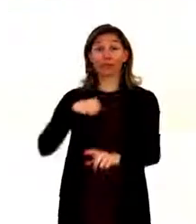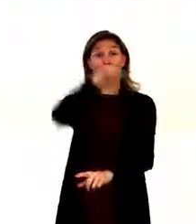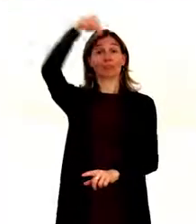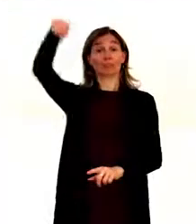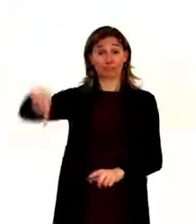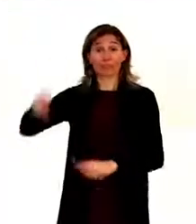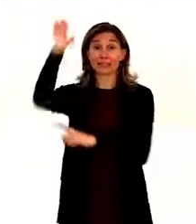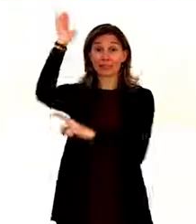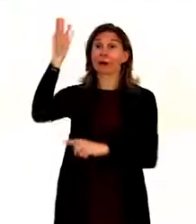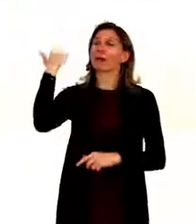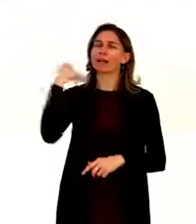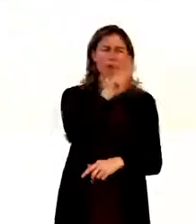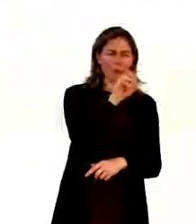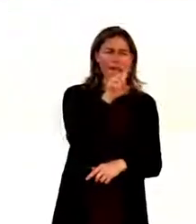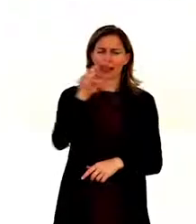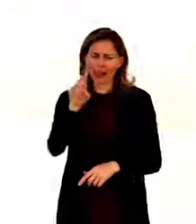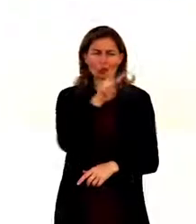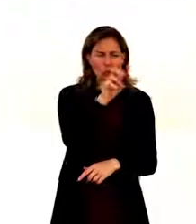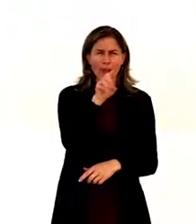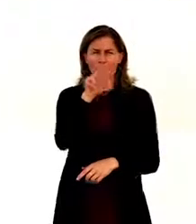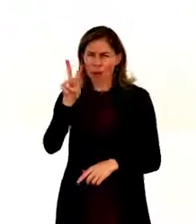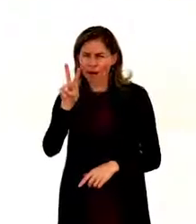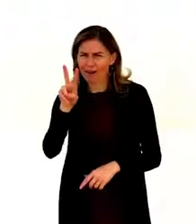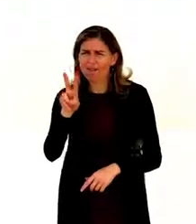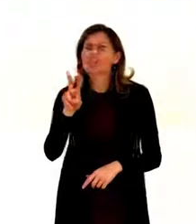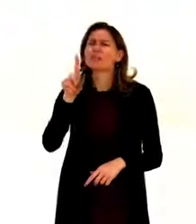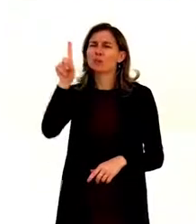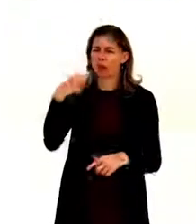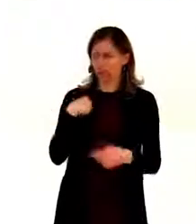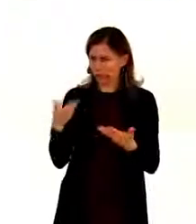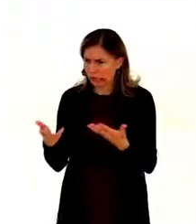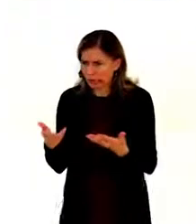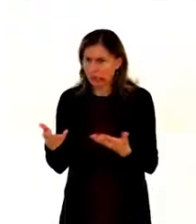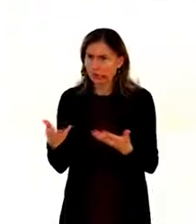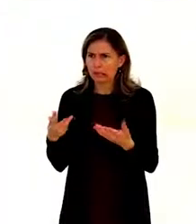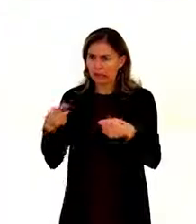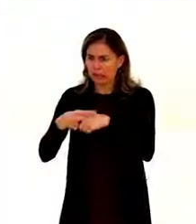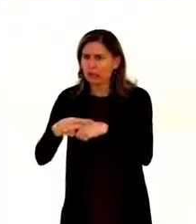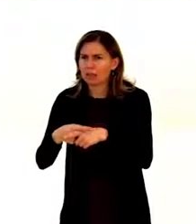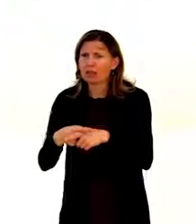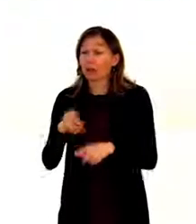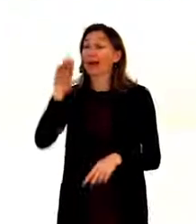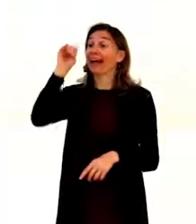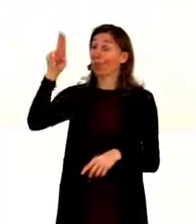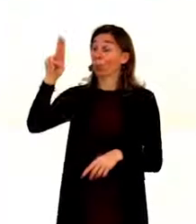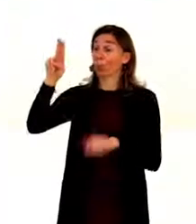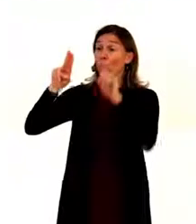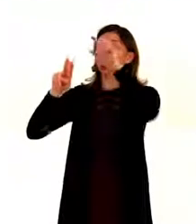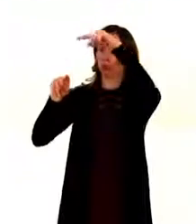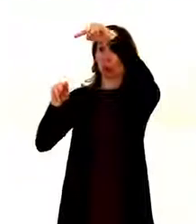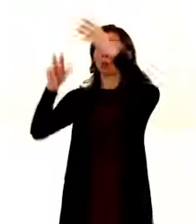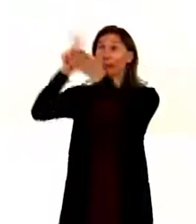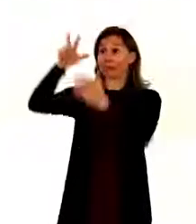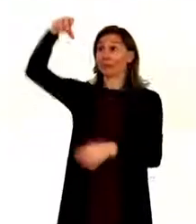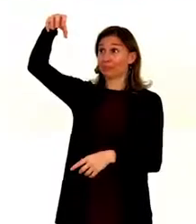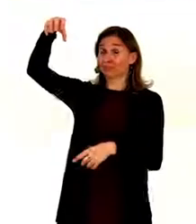back in 2011, 2012, and there was a very interesting issue. What happens in EU member states that still have